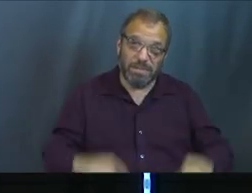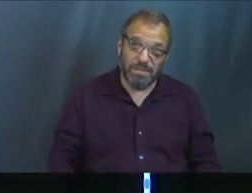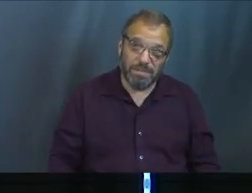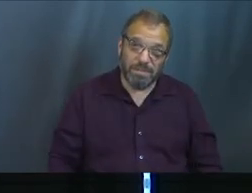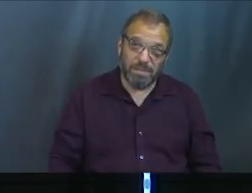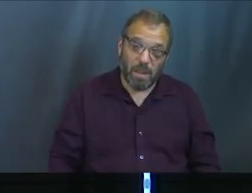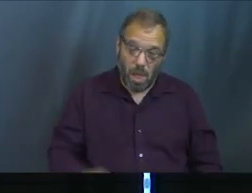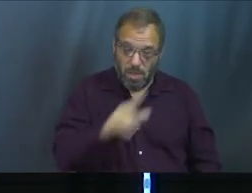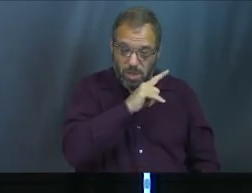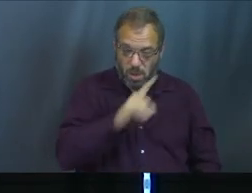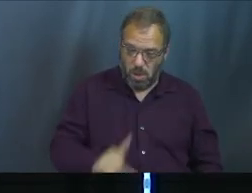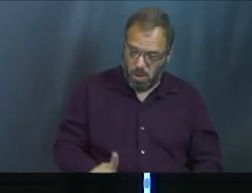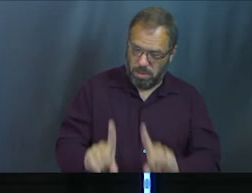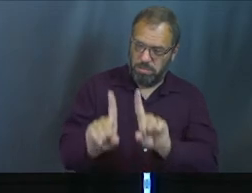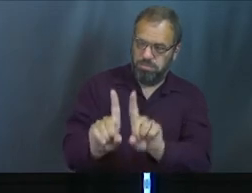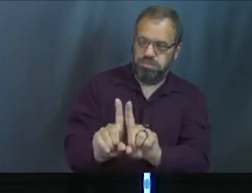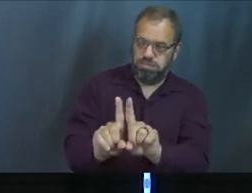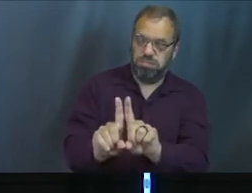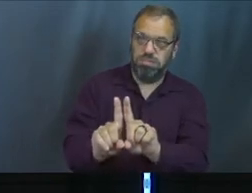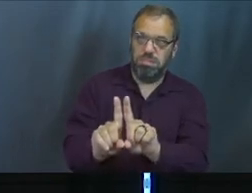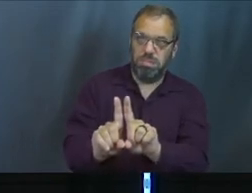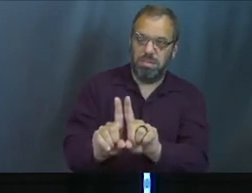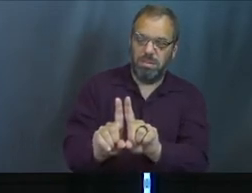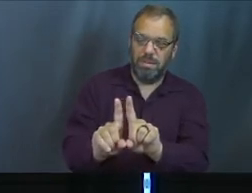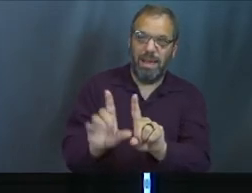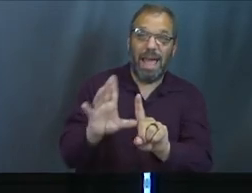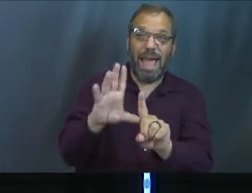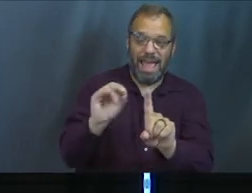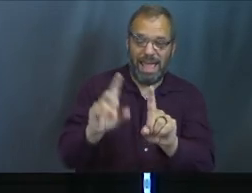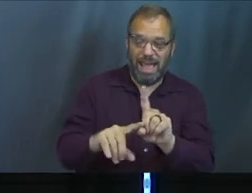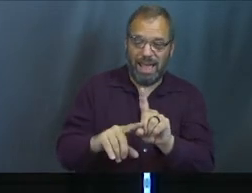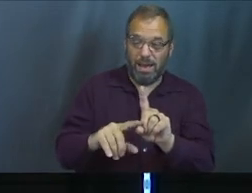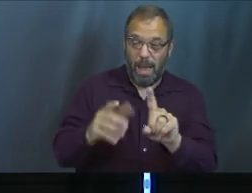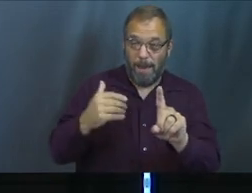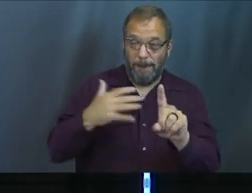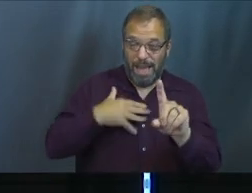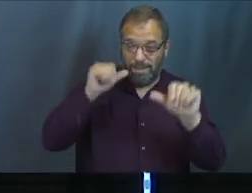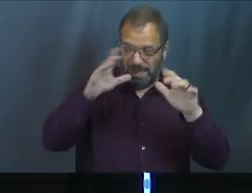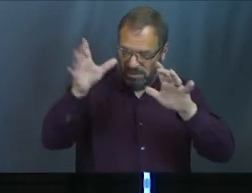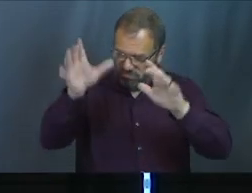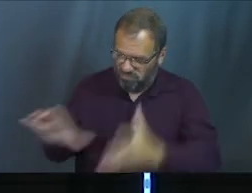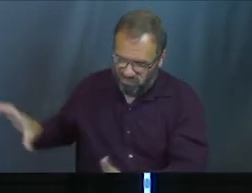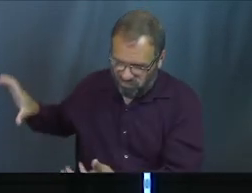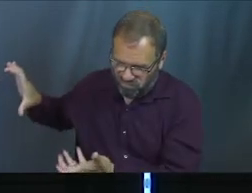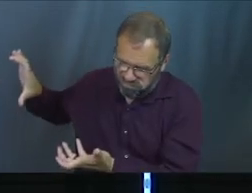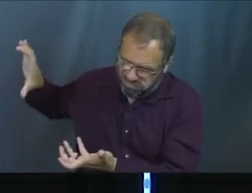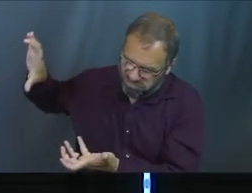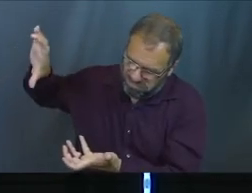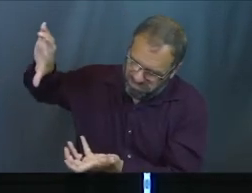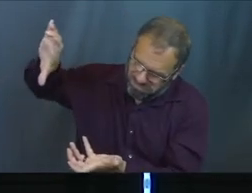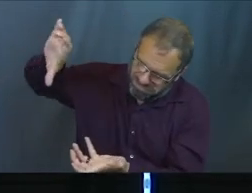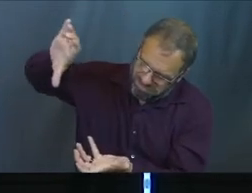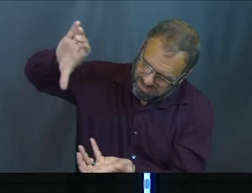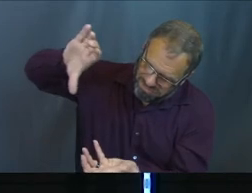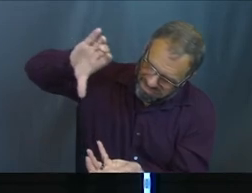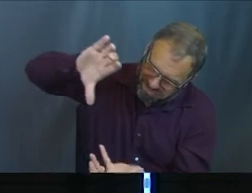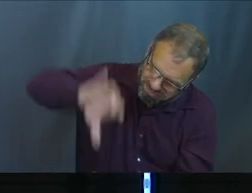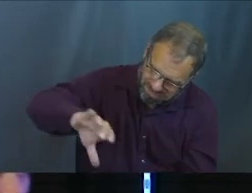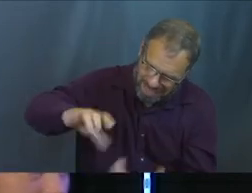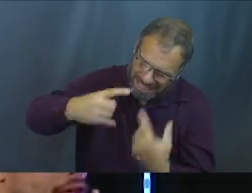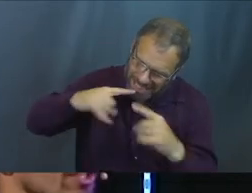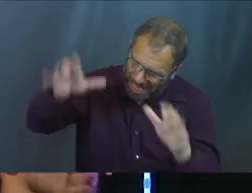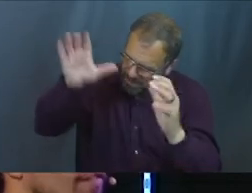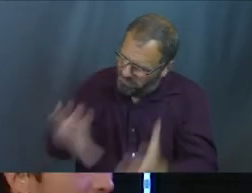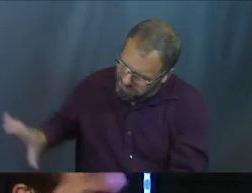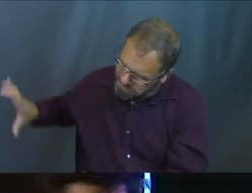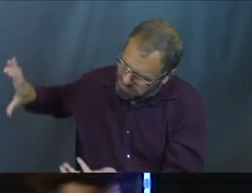Again, the Lord was with Joseph and he's like, and guess what? I'm going to pour out. Here's blessing in your situations. Here's